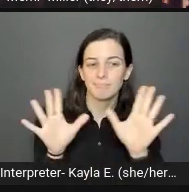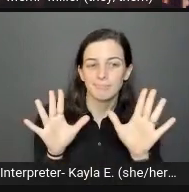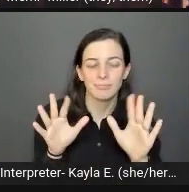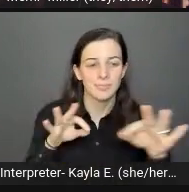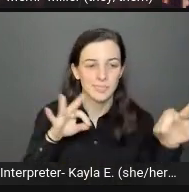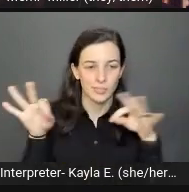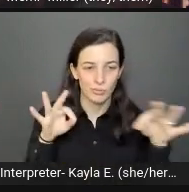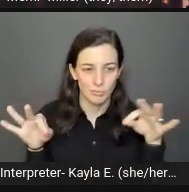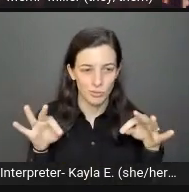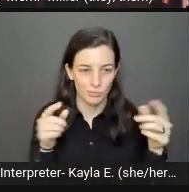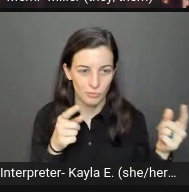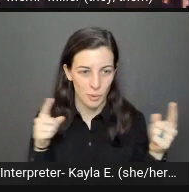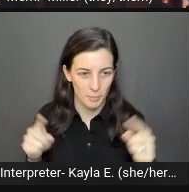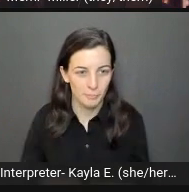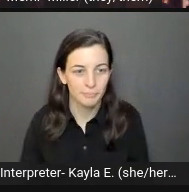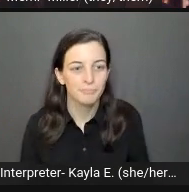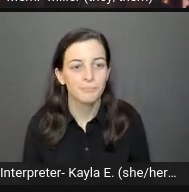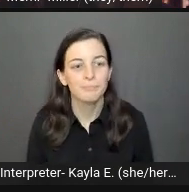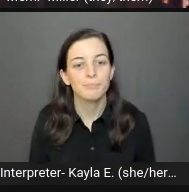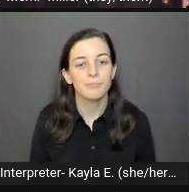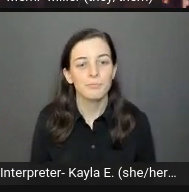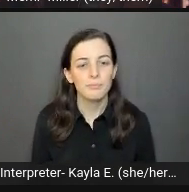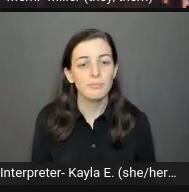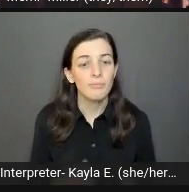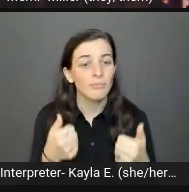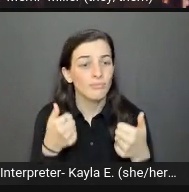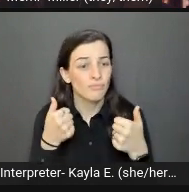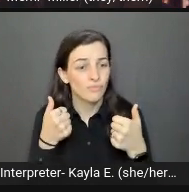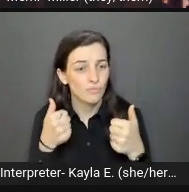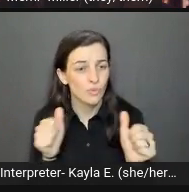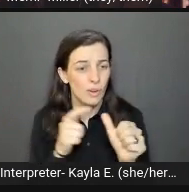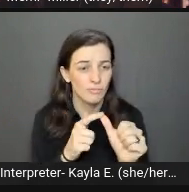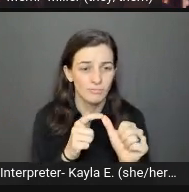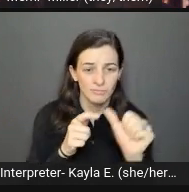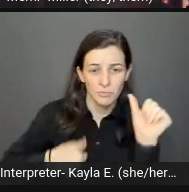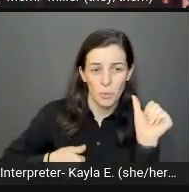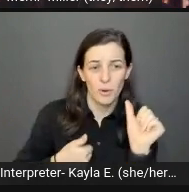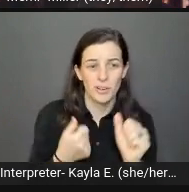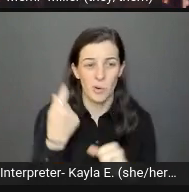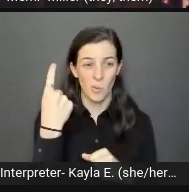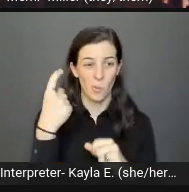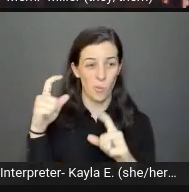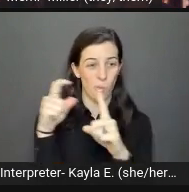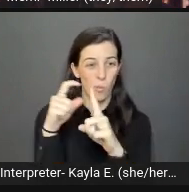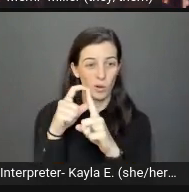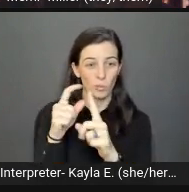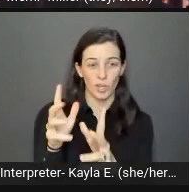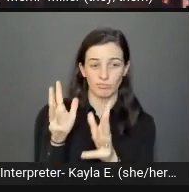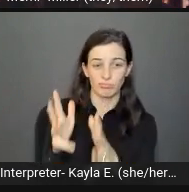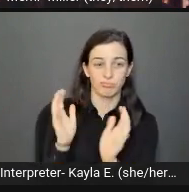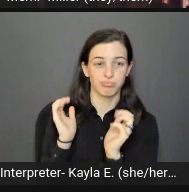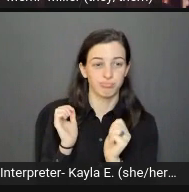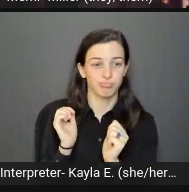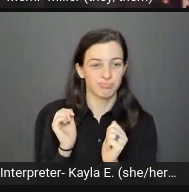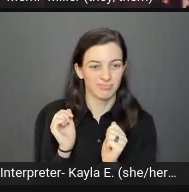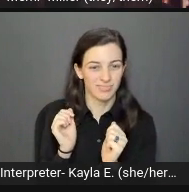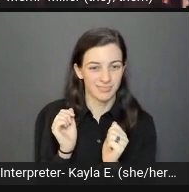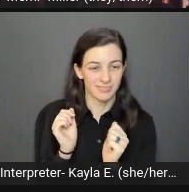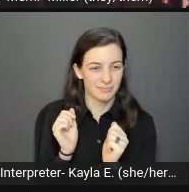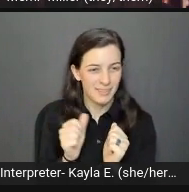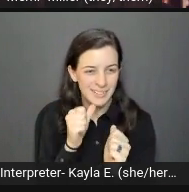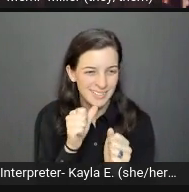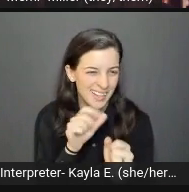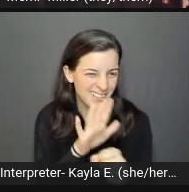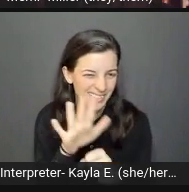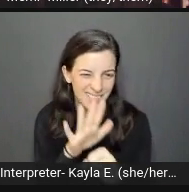Try to avoid one-word alt text. It is rarely descriptive enough. There are some cases like icons. A one